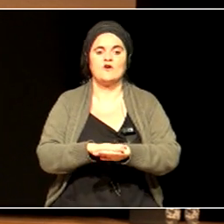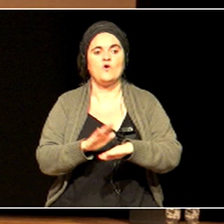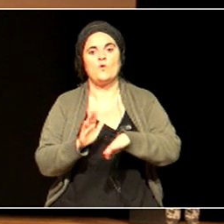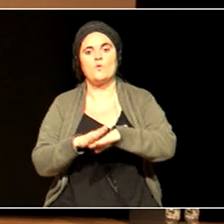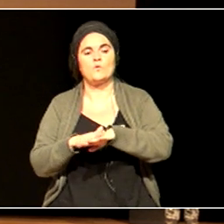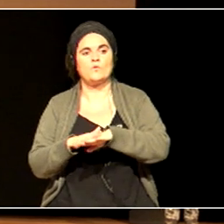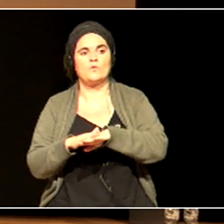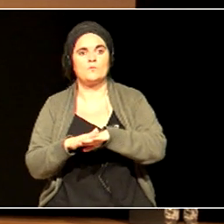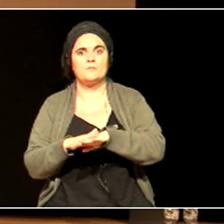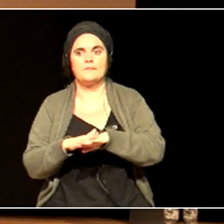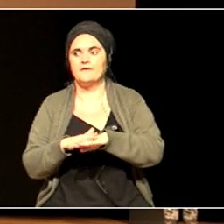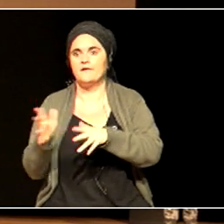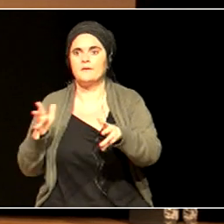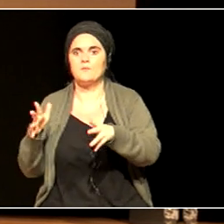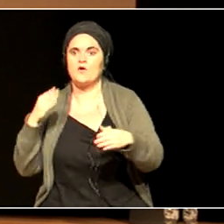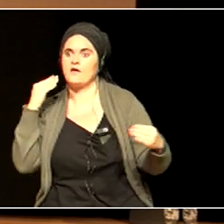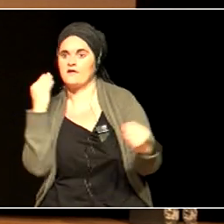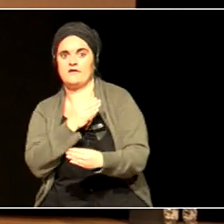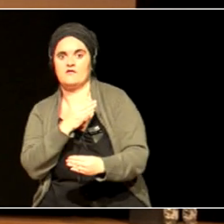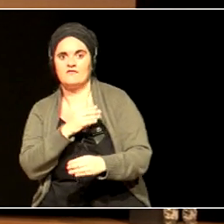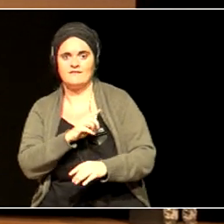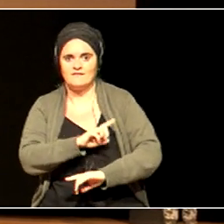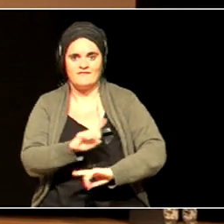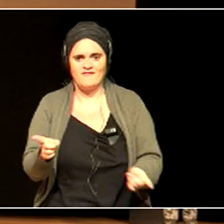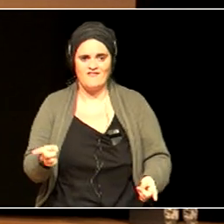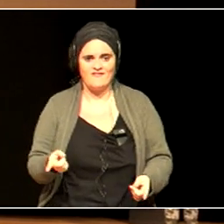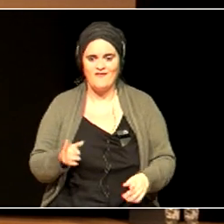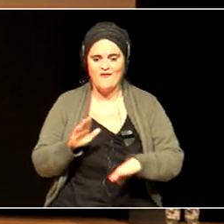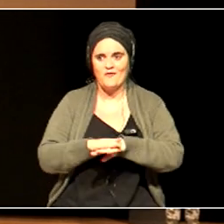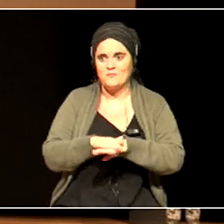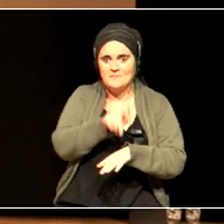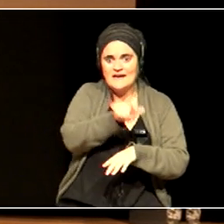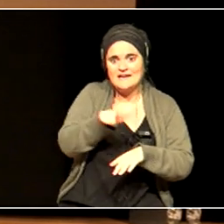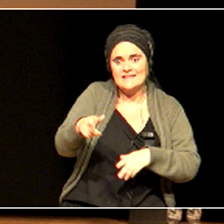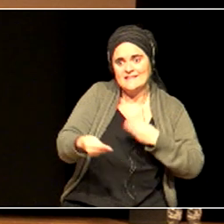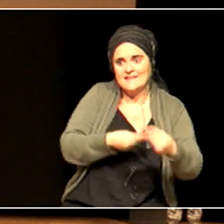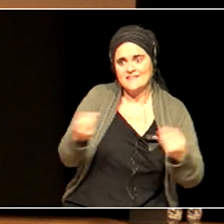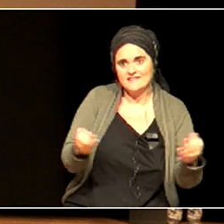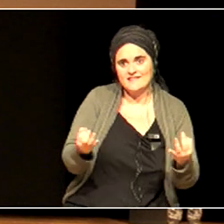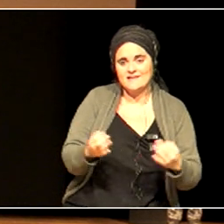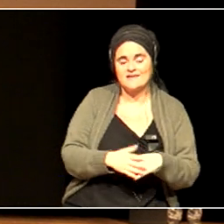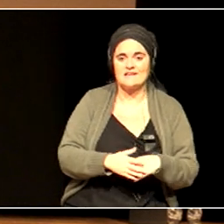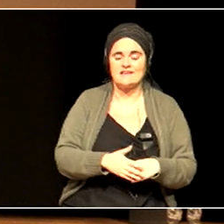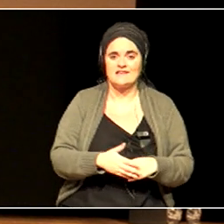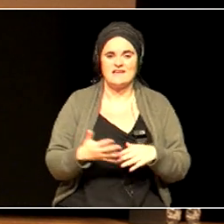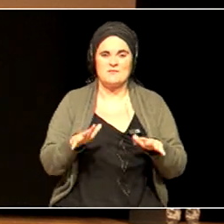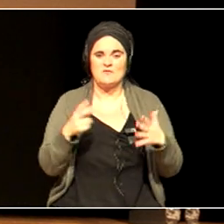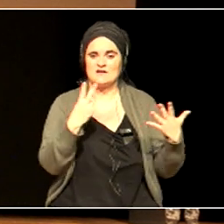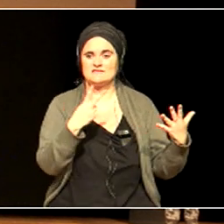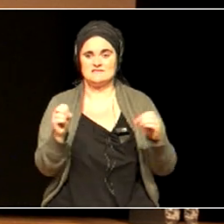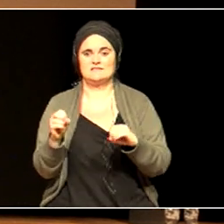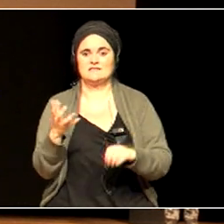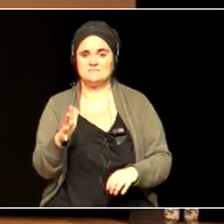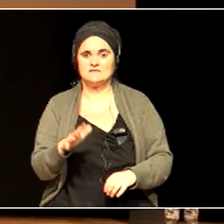people. Since 1970, 60% of mammals, birds, fish,